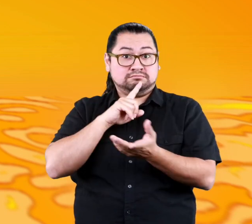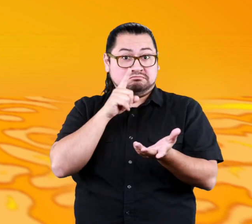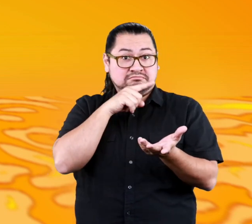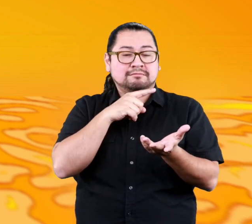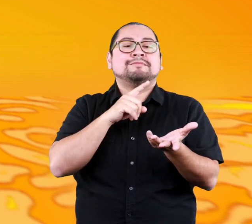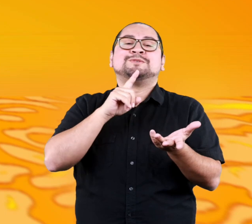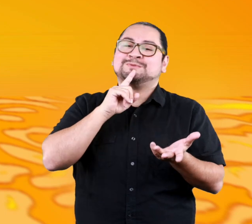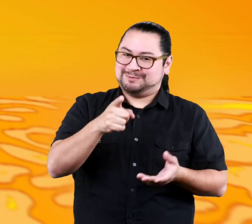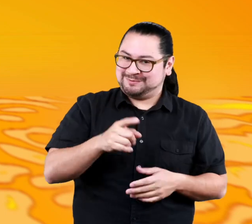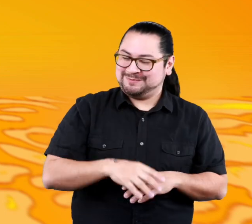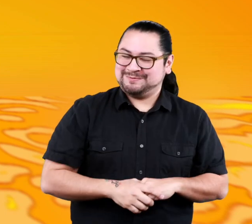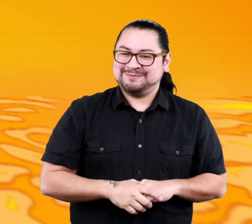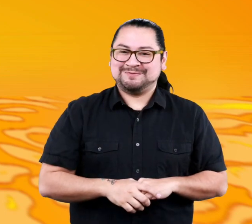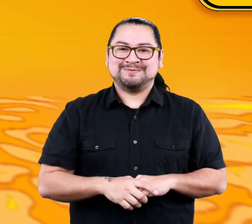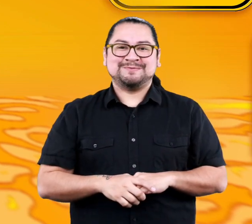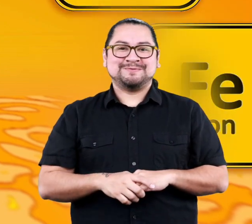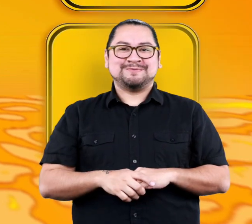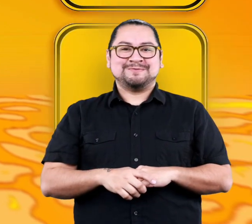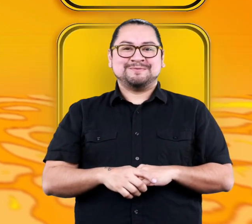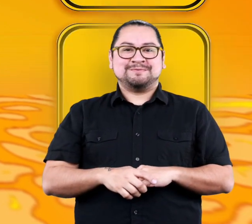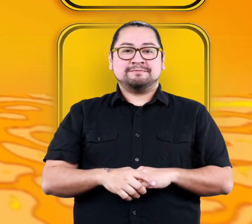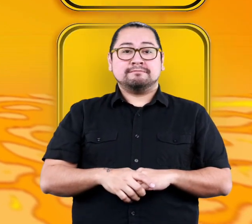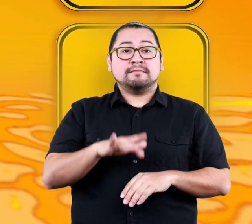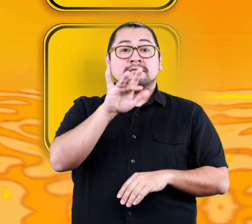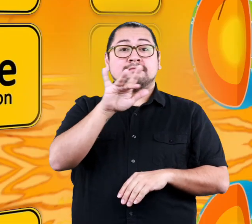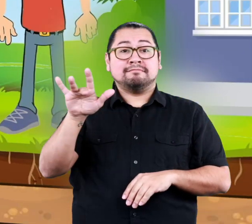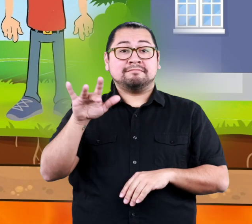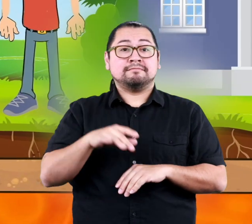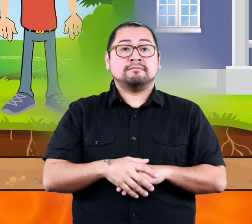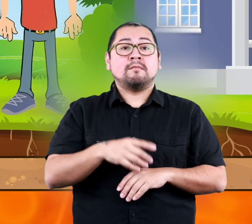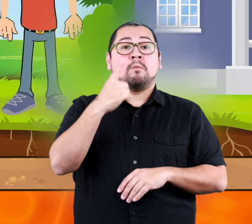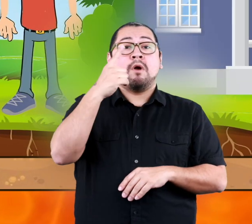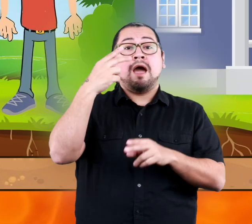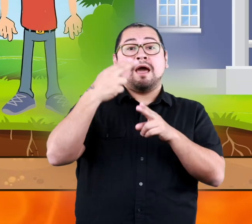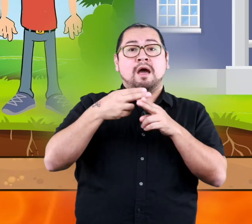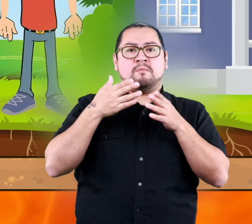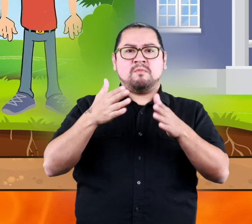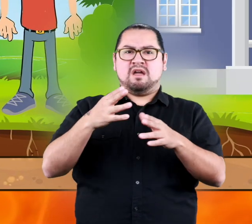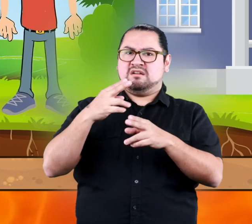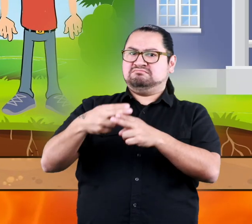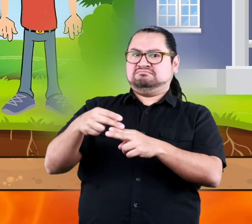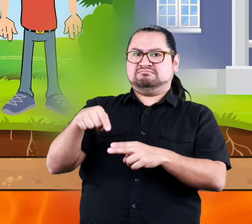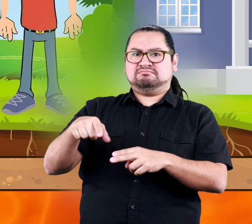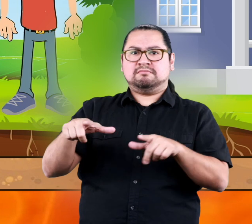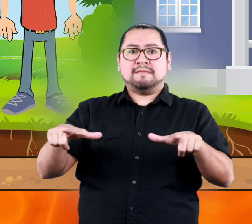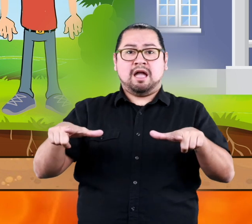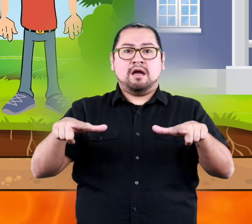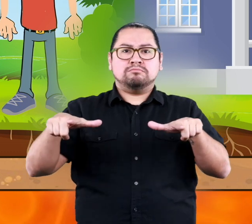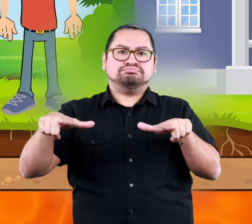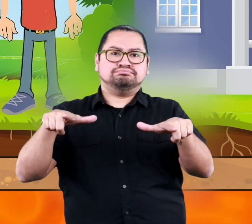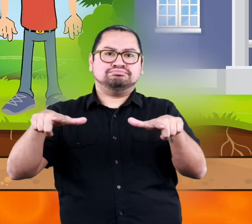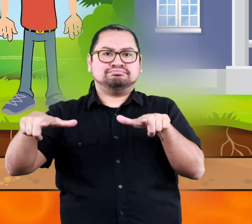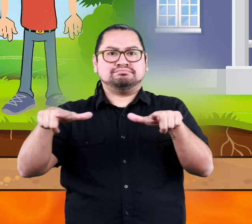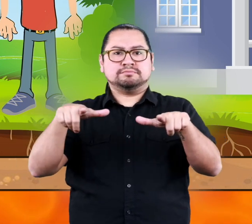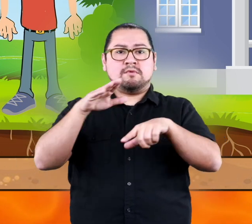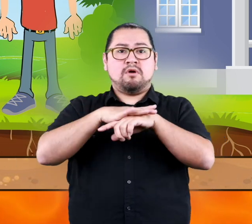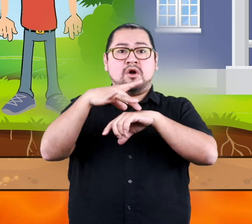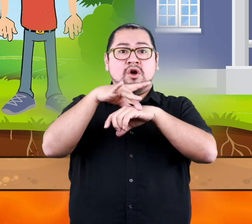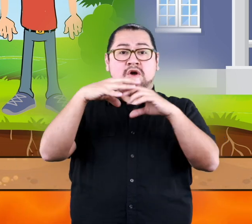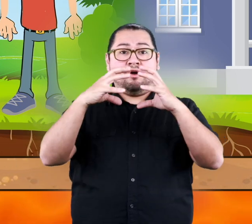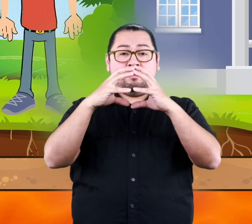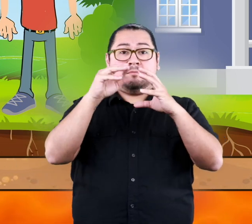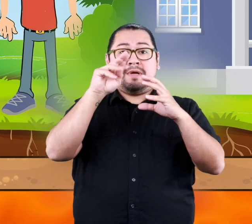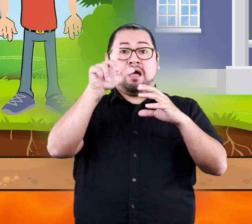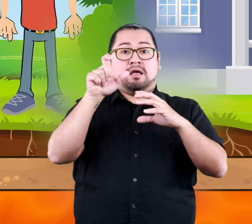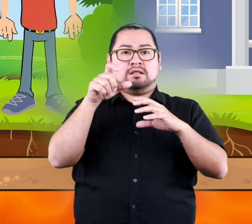and nickel. True. Fill in the blank. One name for the way that plates move on the